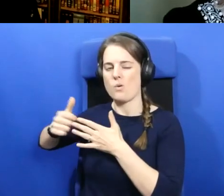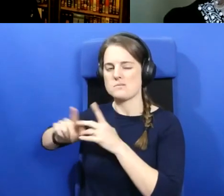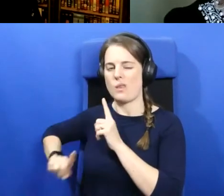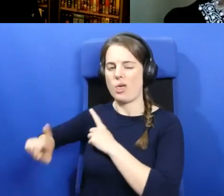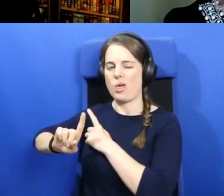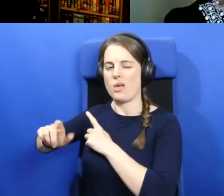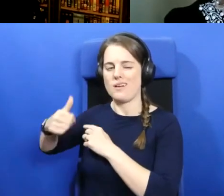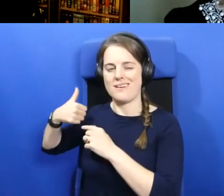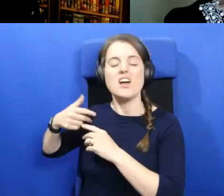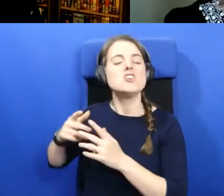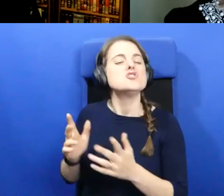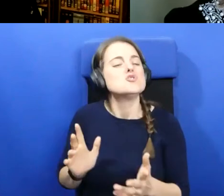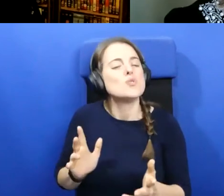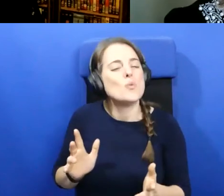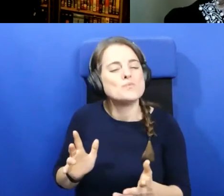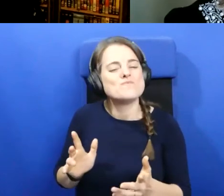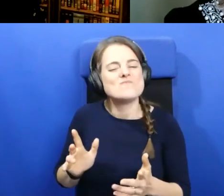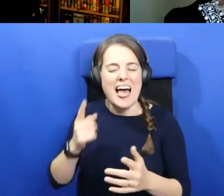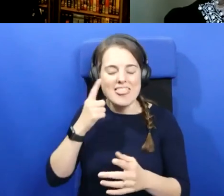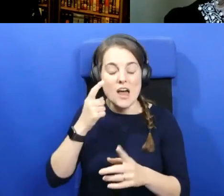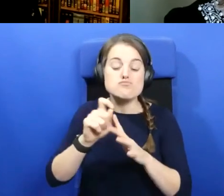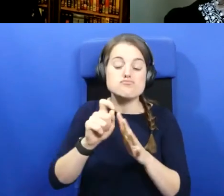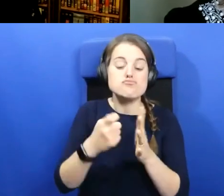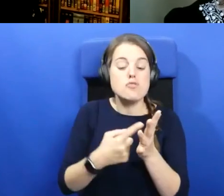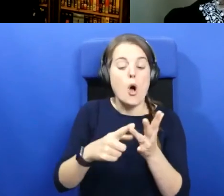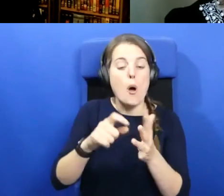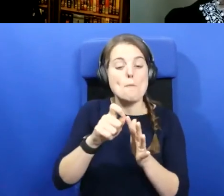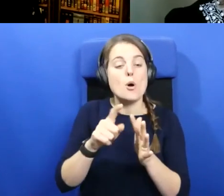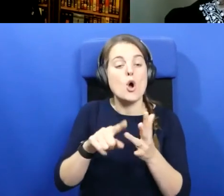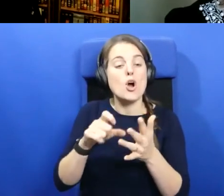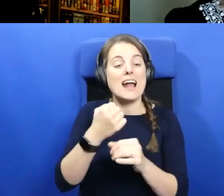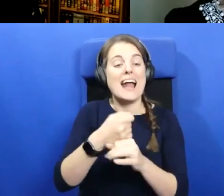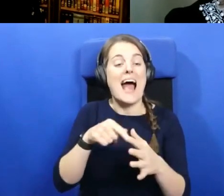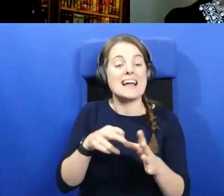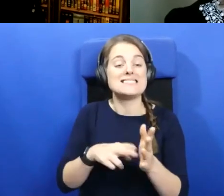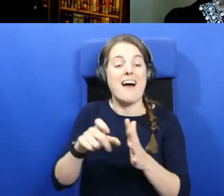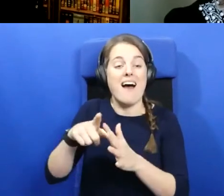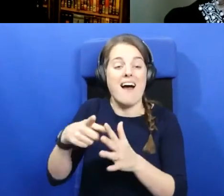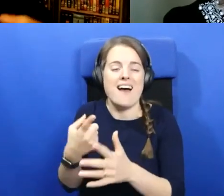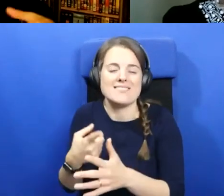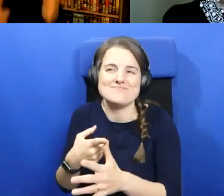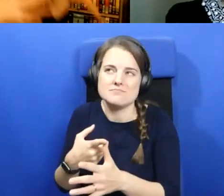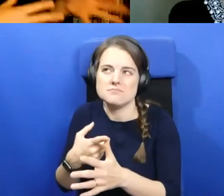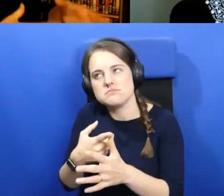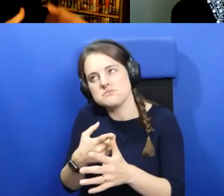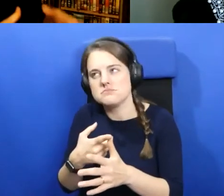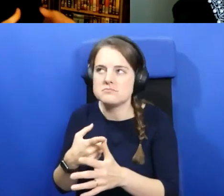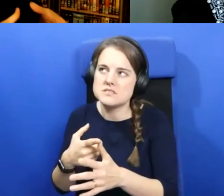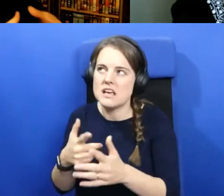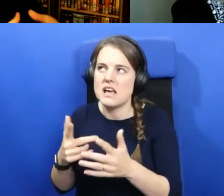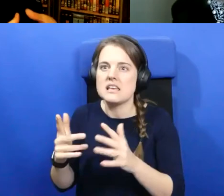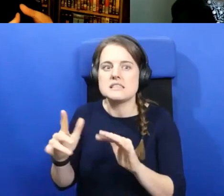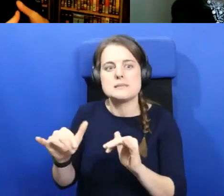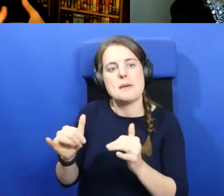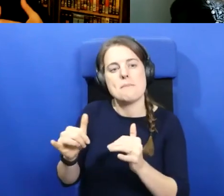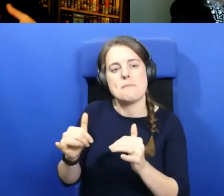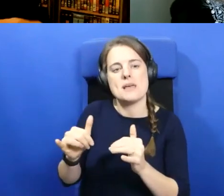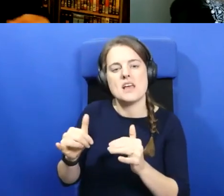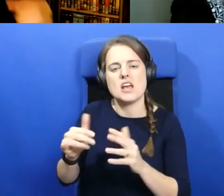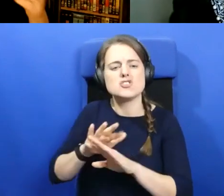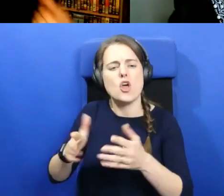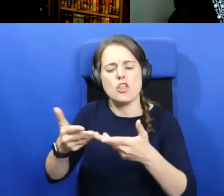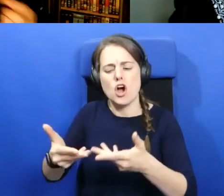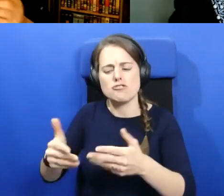so much the current situation that Iona is, which out of none is describing. I think it's maybe what he's describing in the past.